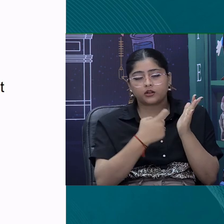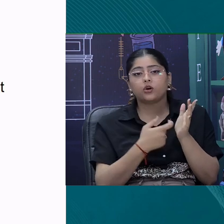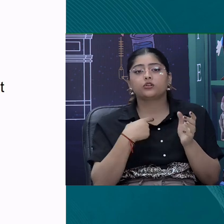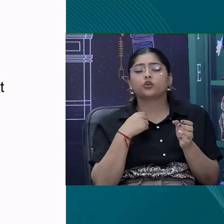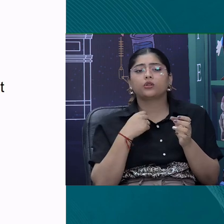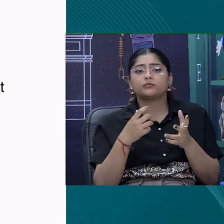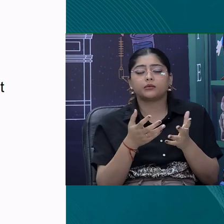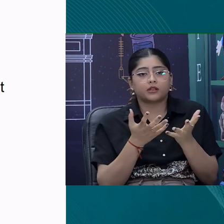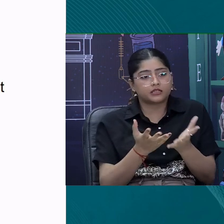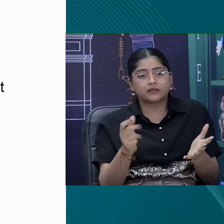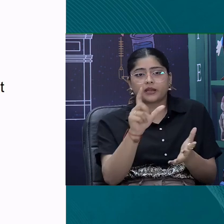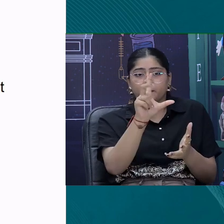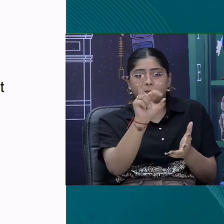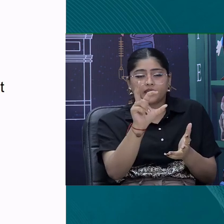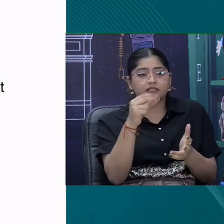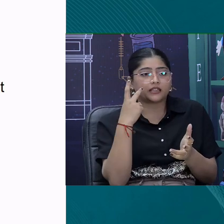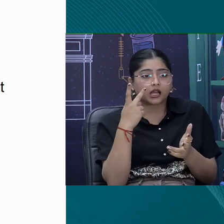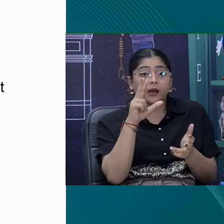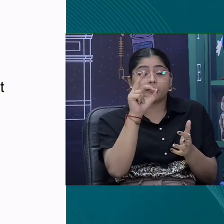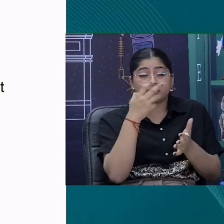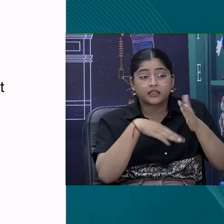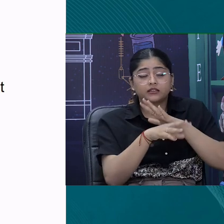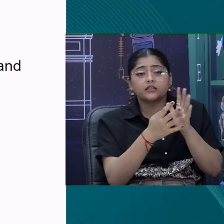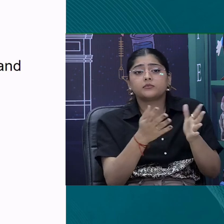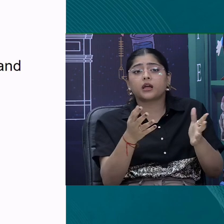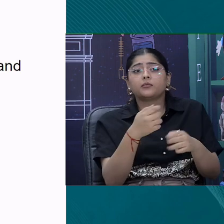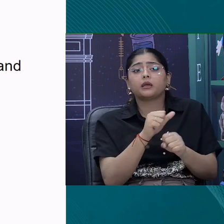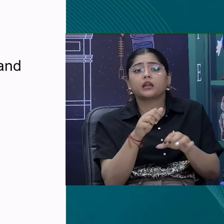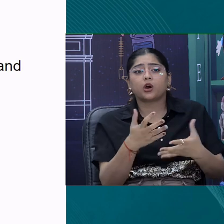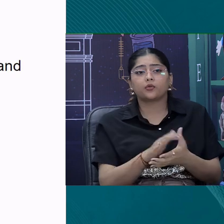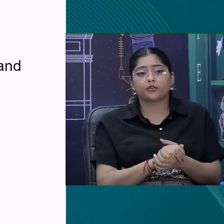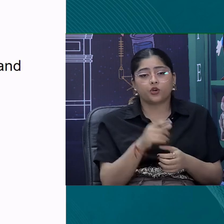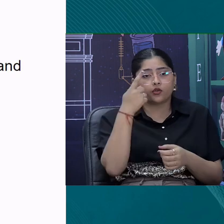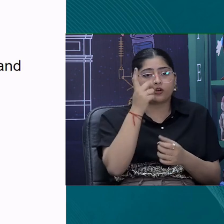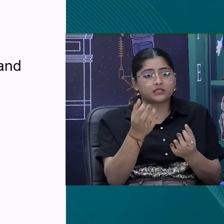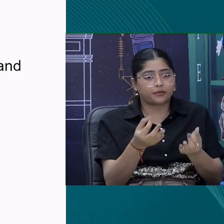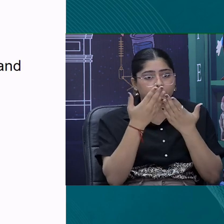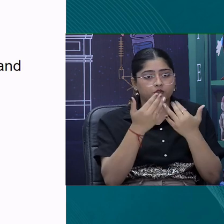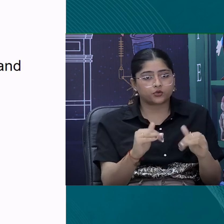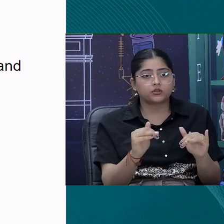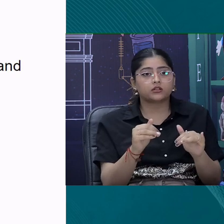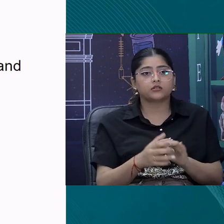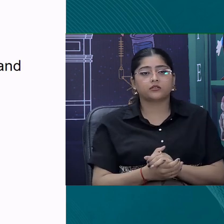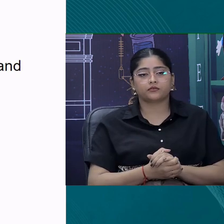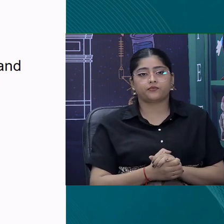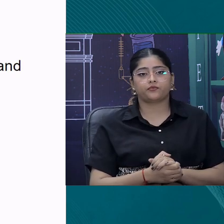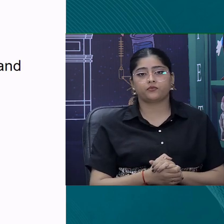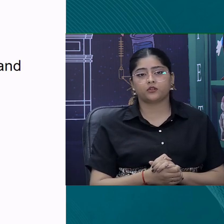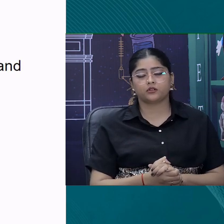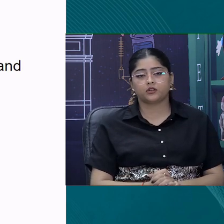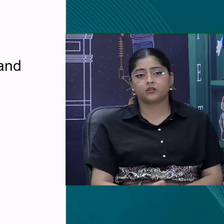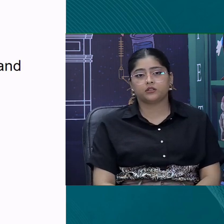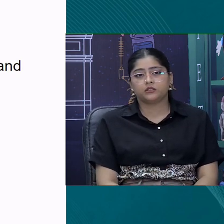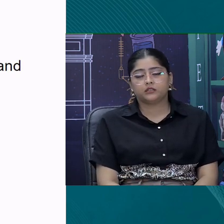You must be having modified homework. Yeah, for our children with special needs I have modified and adapted this